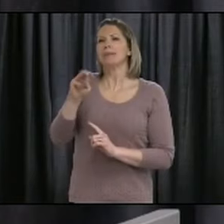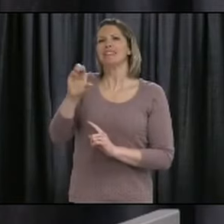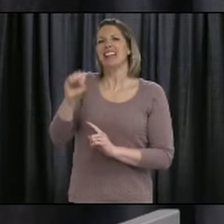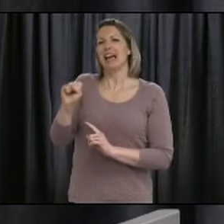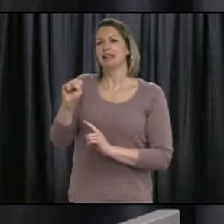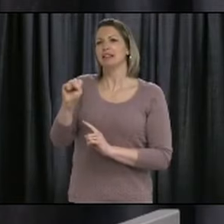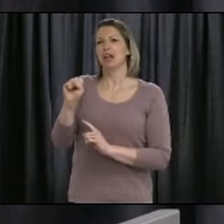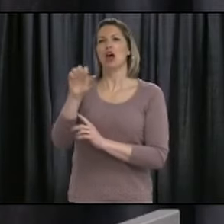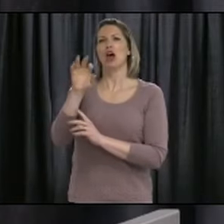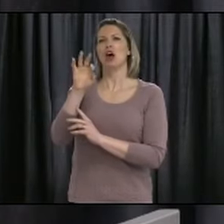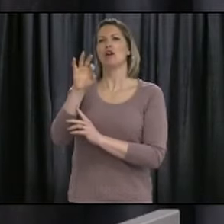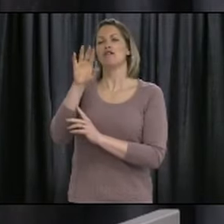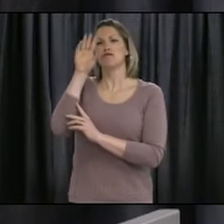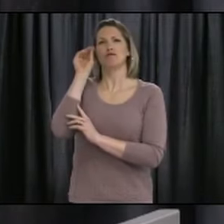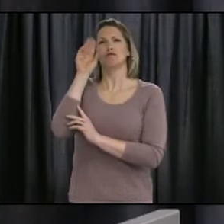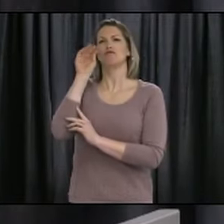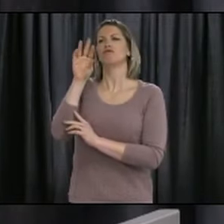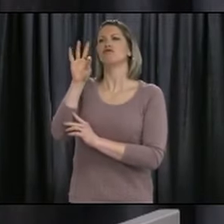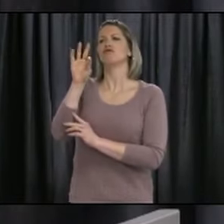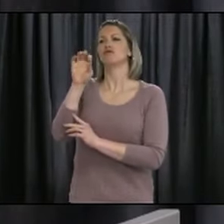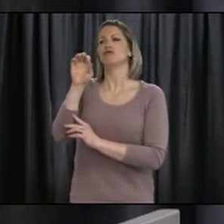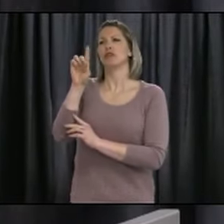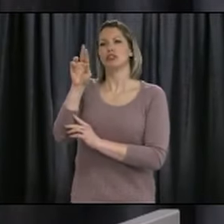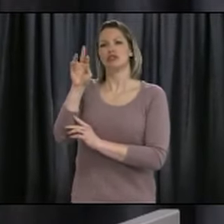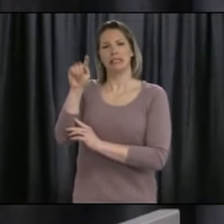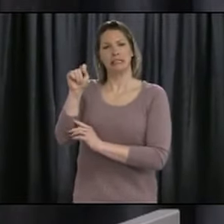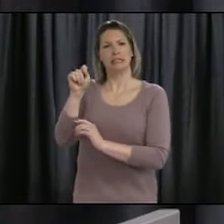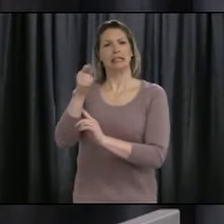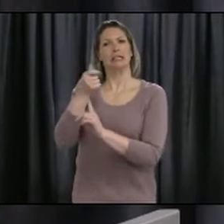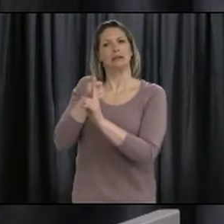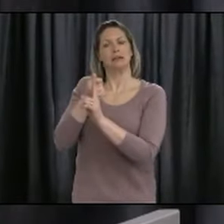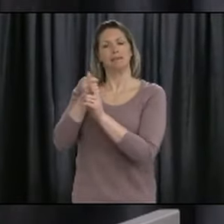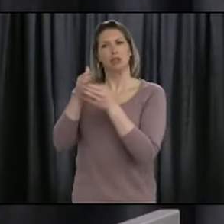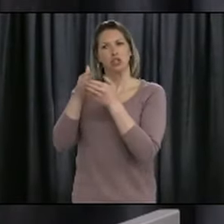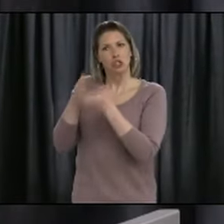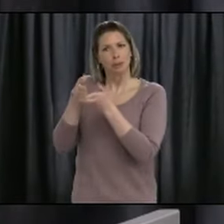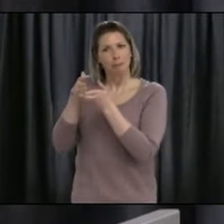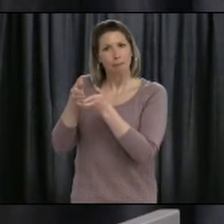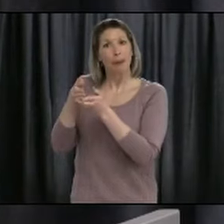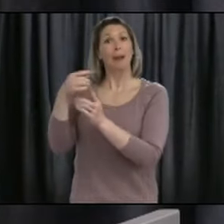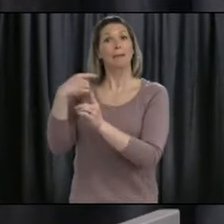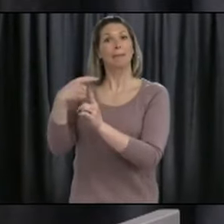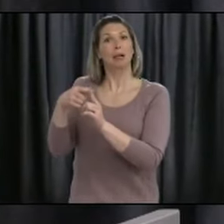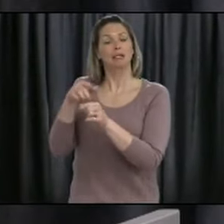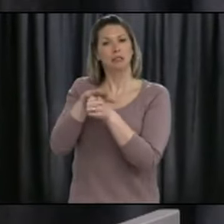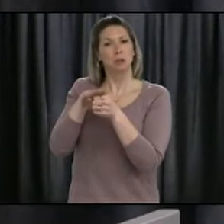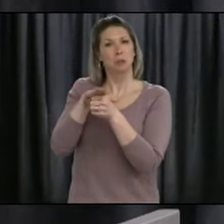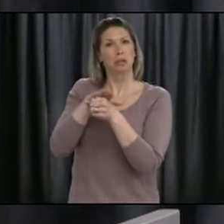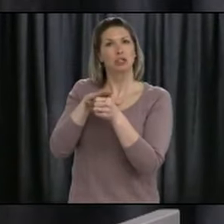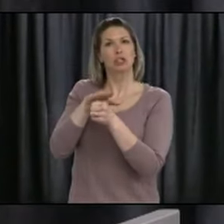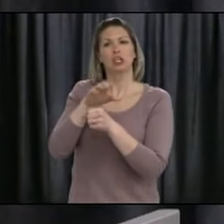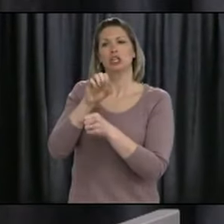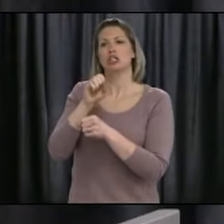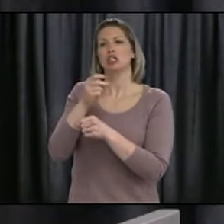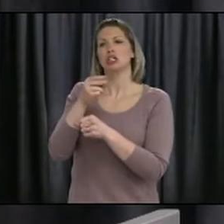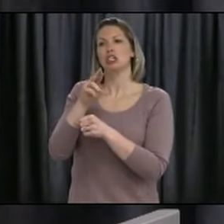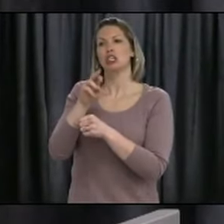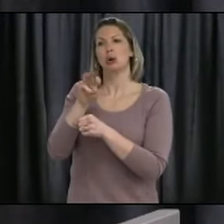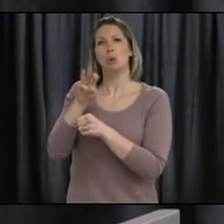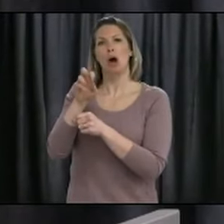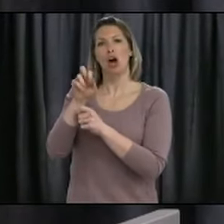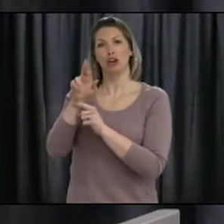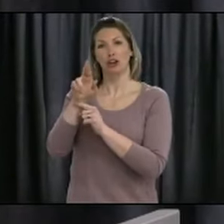send my condolences to them as they mourn their shipmates, and also to the base in Shearwater, who I had a connection with the